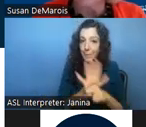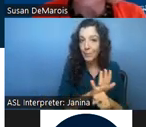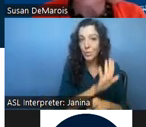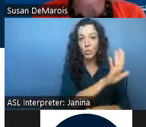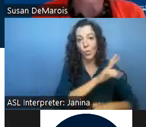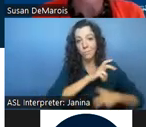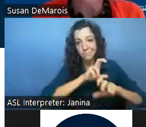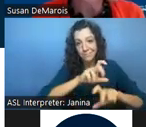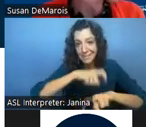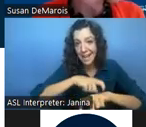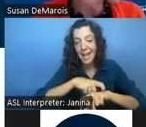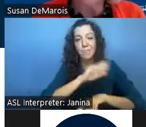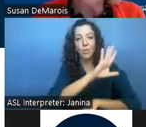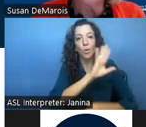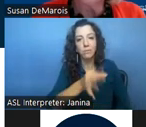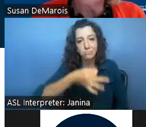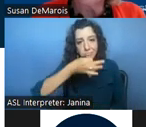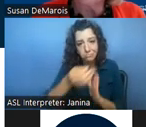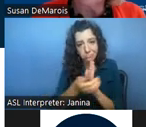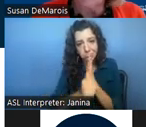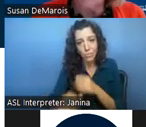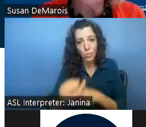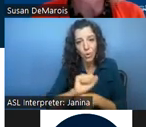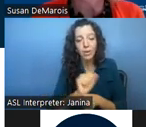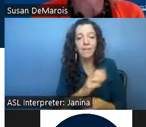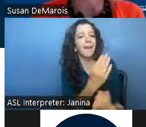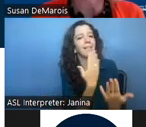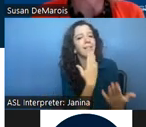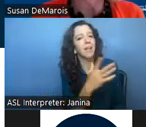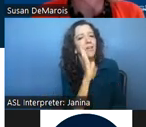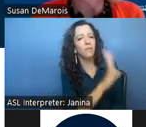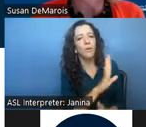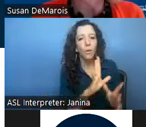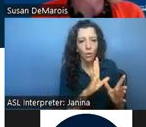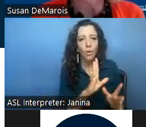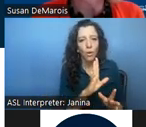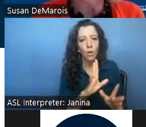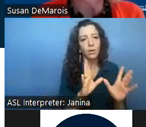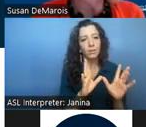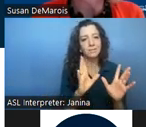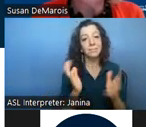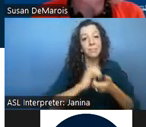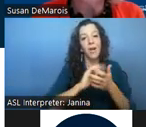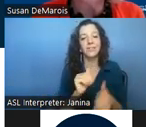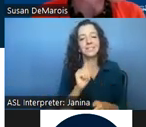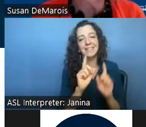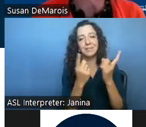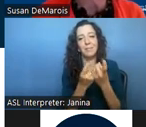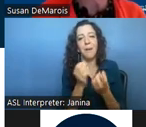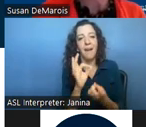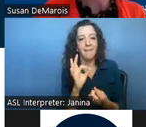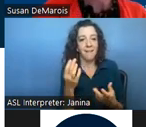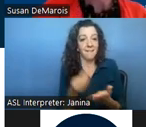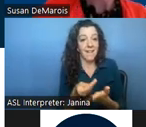their expertise i want to thank our partners at the department of finance and within the health and human services agency that made this budget